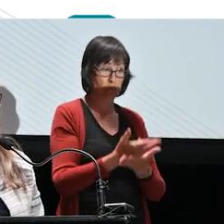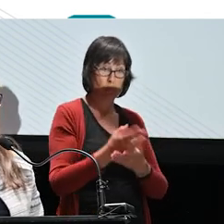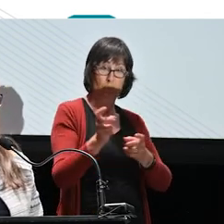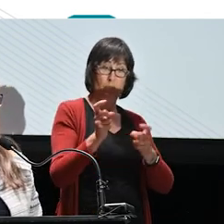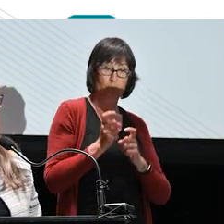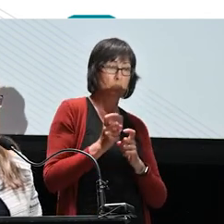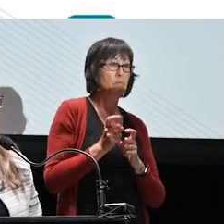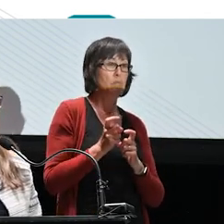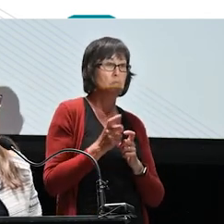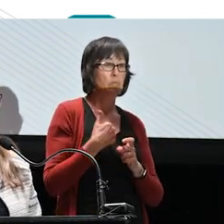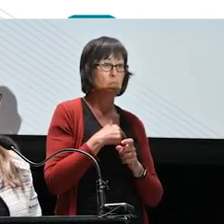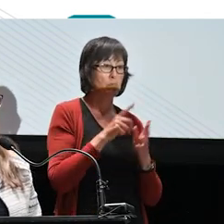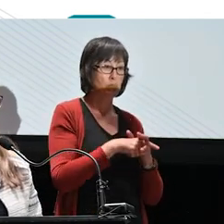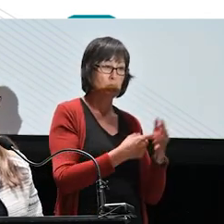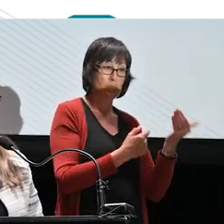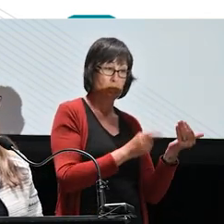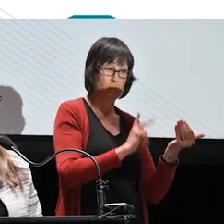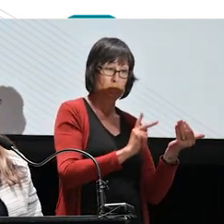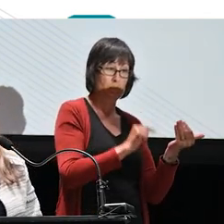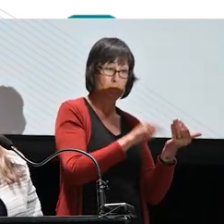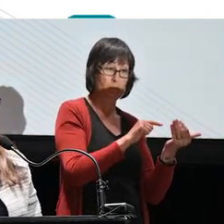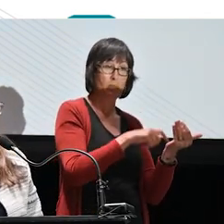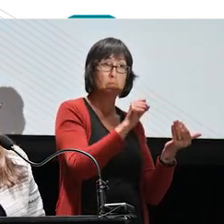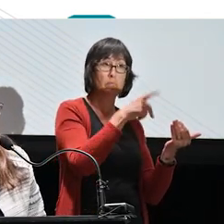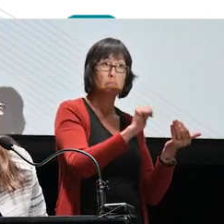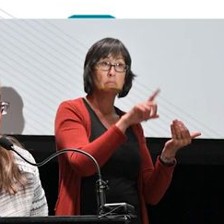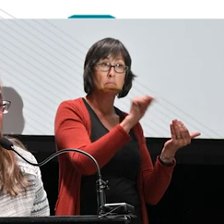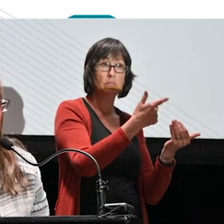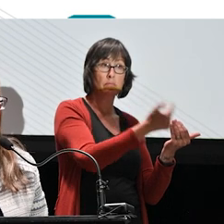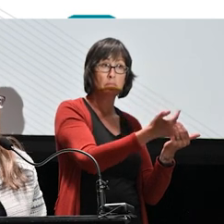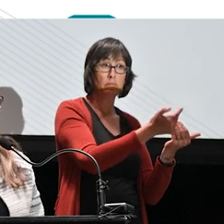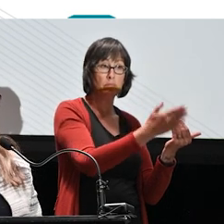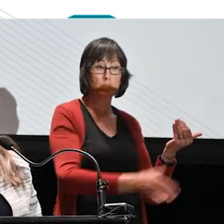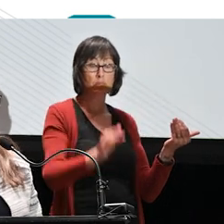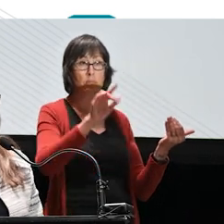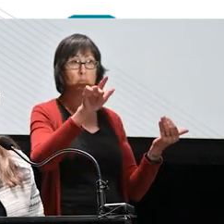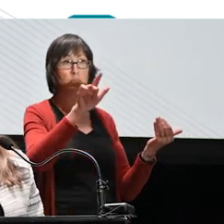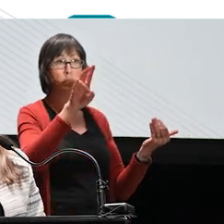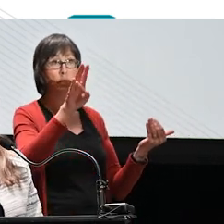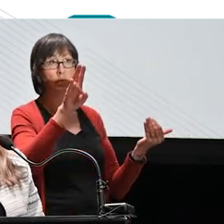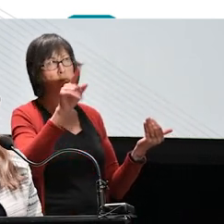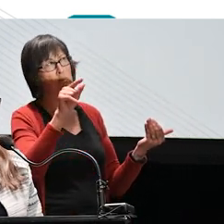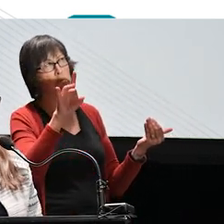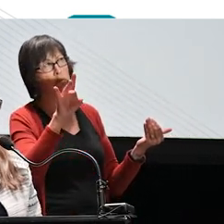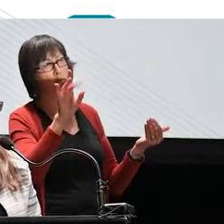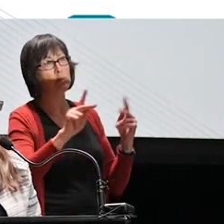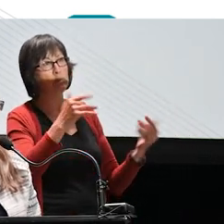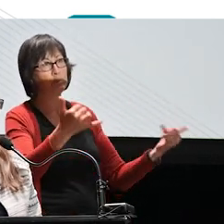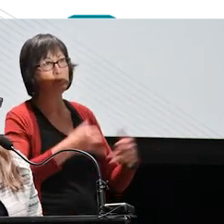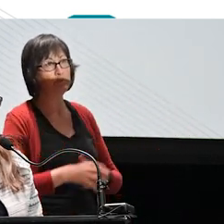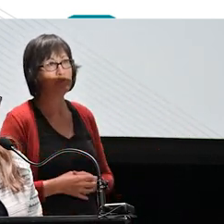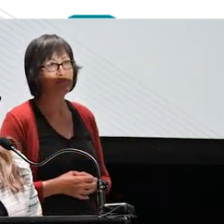um, we went from 15 people in September of 2021 to 27, 28 people today.